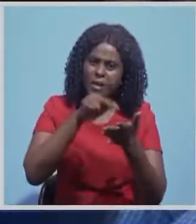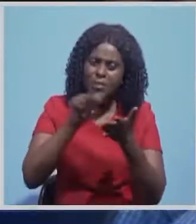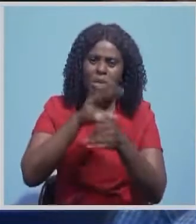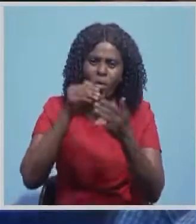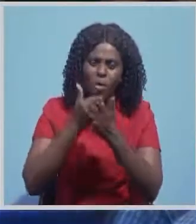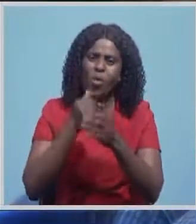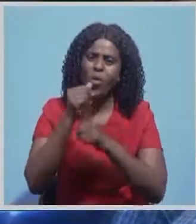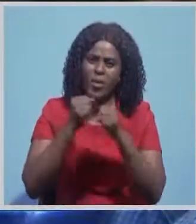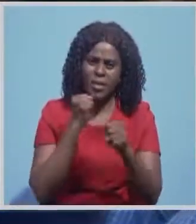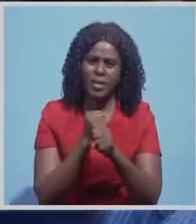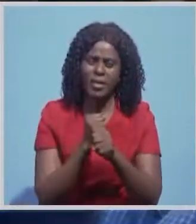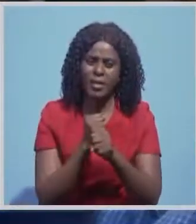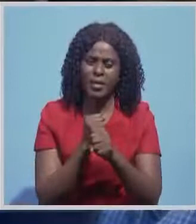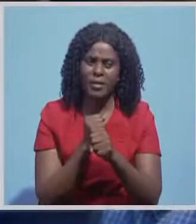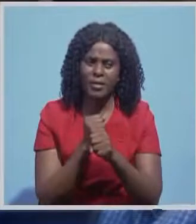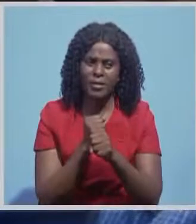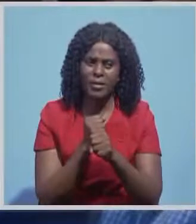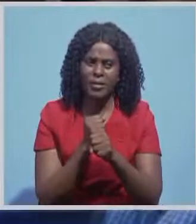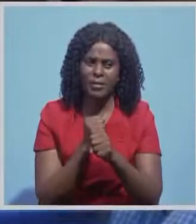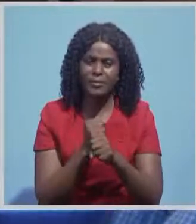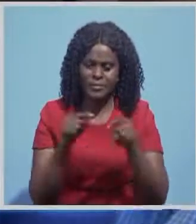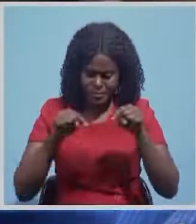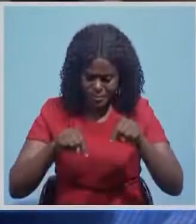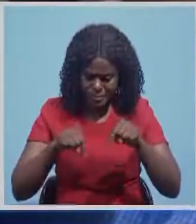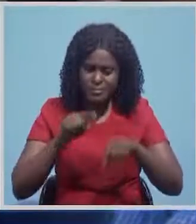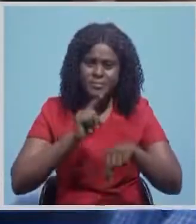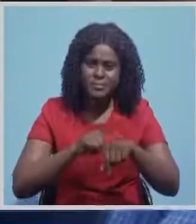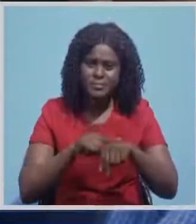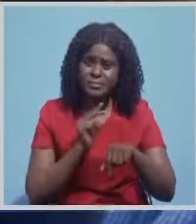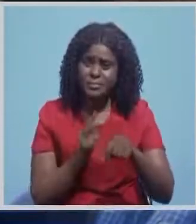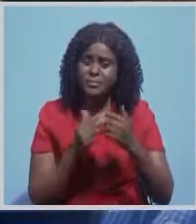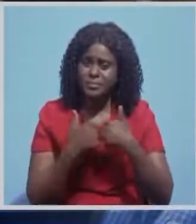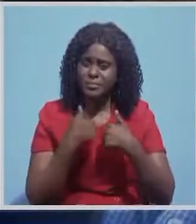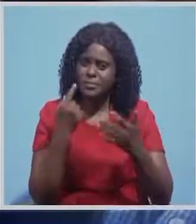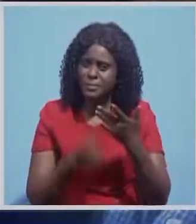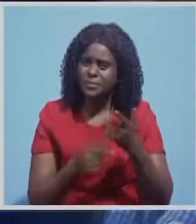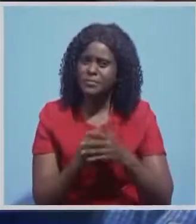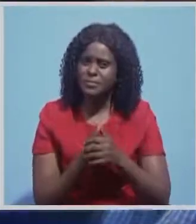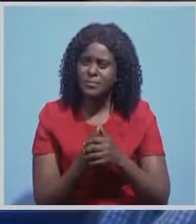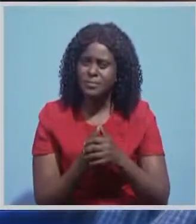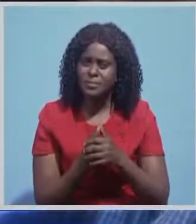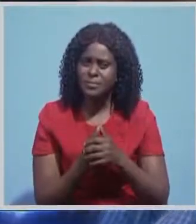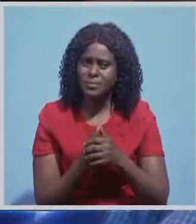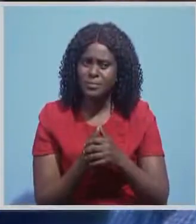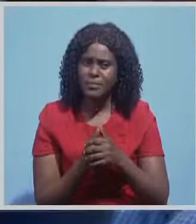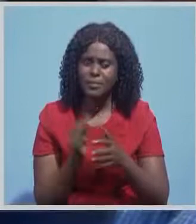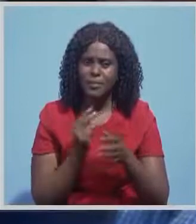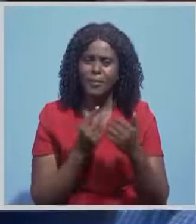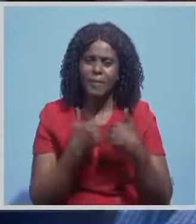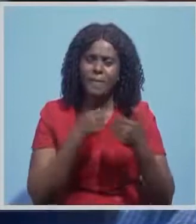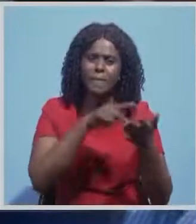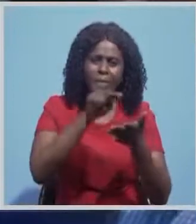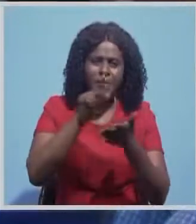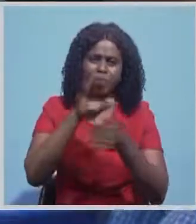and there are no areas for last year. For this current season, we have confirmed them, so we have heard. We've paid them everything.